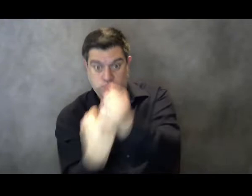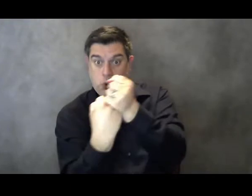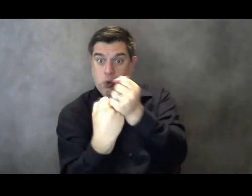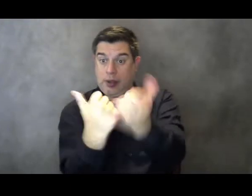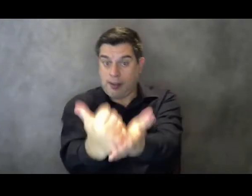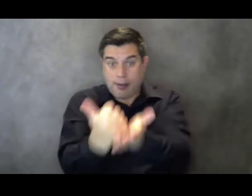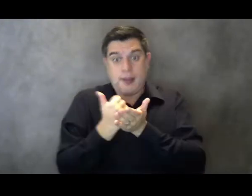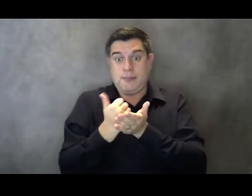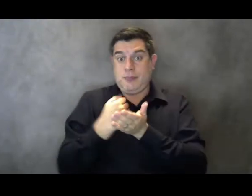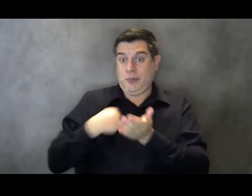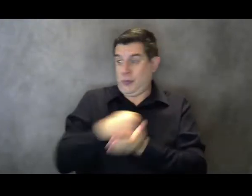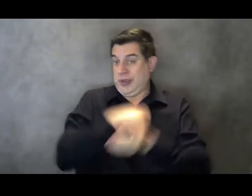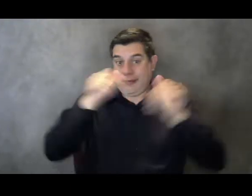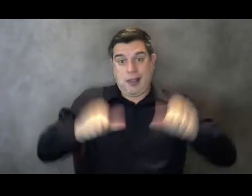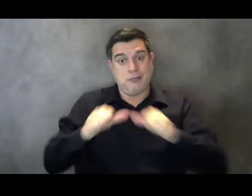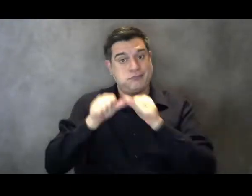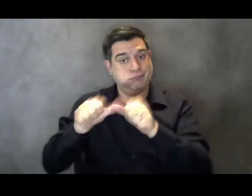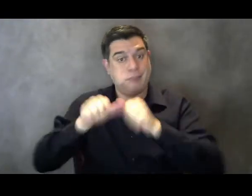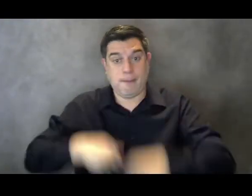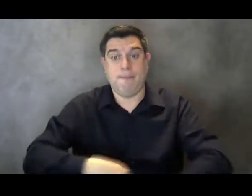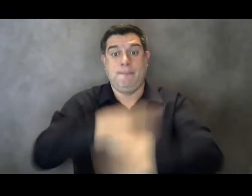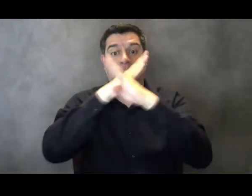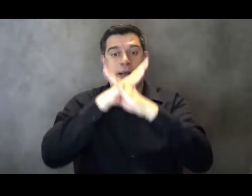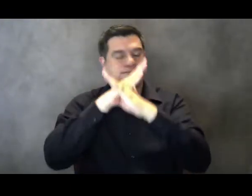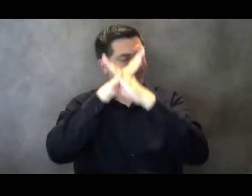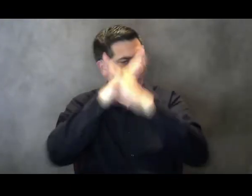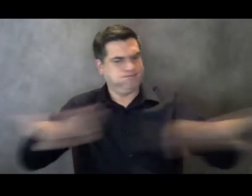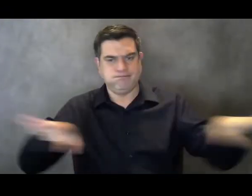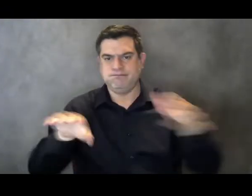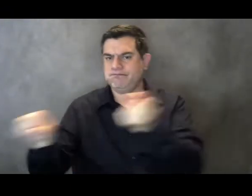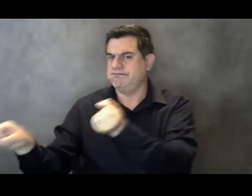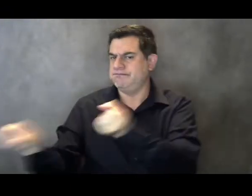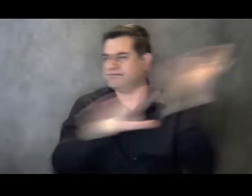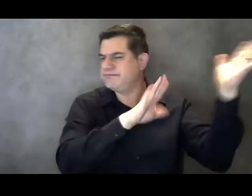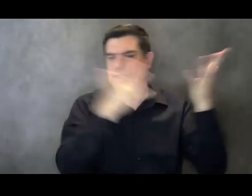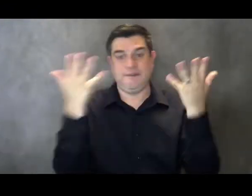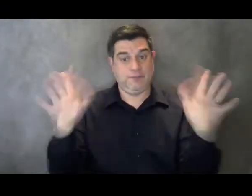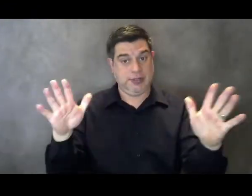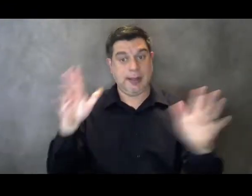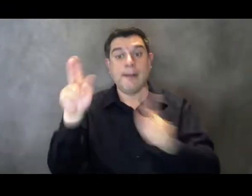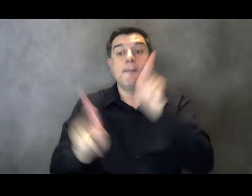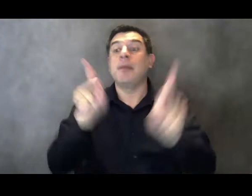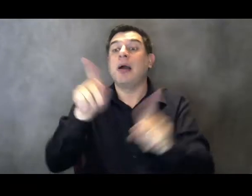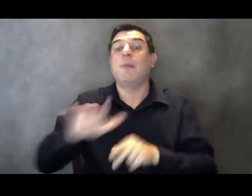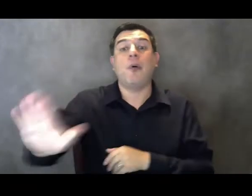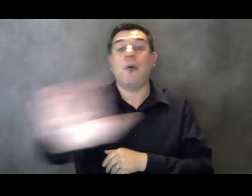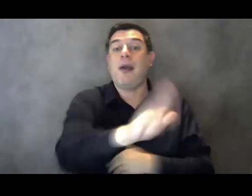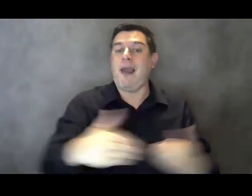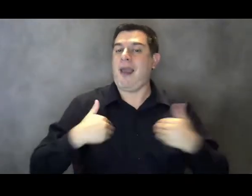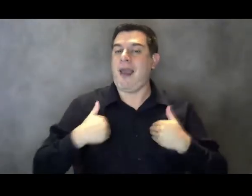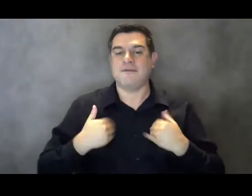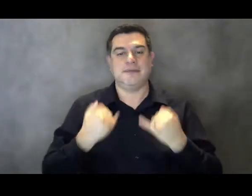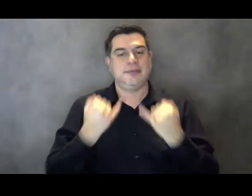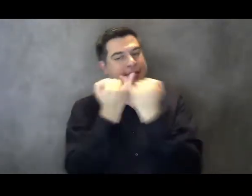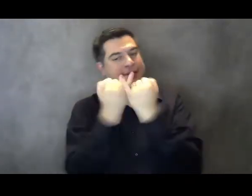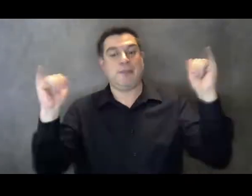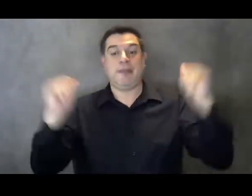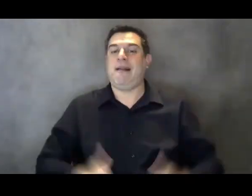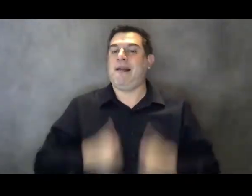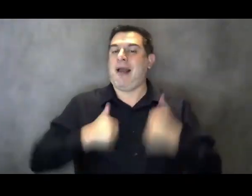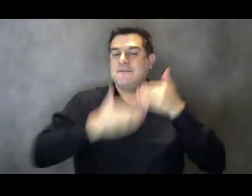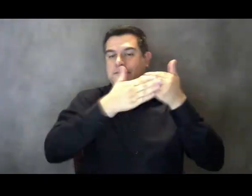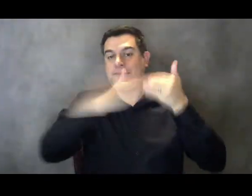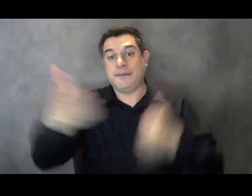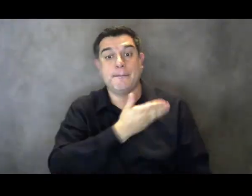creating opportunities for individuals with disabilities to live independent lives. Yn dogs